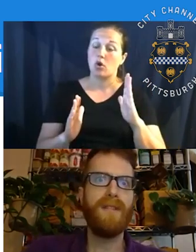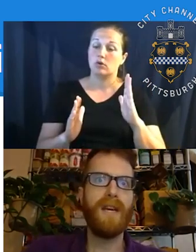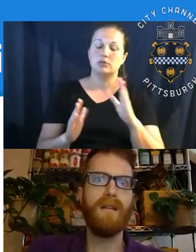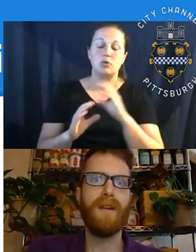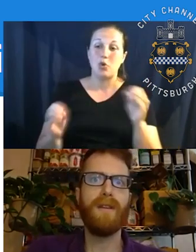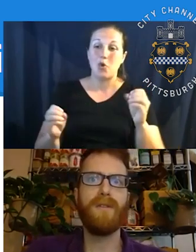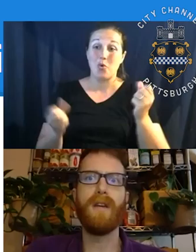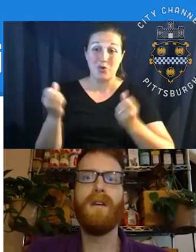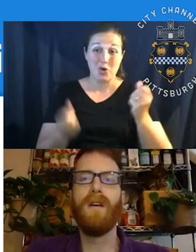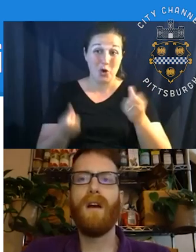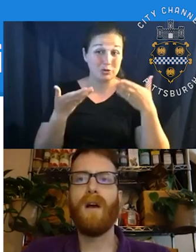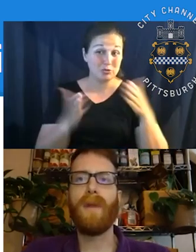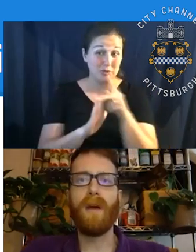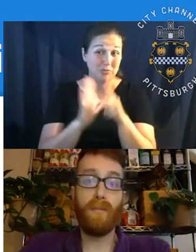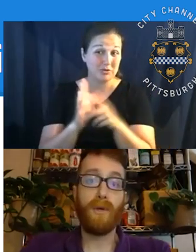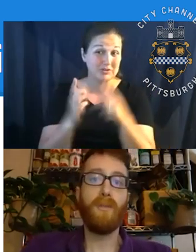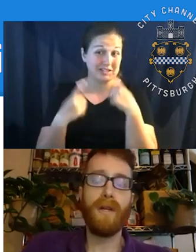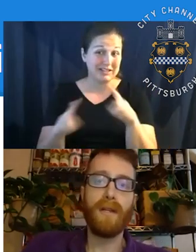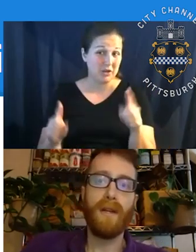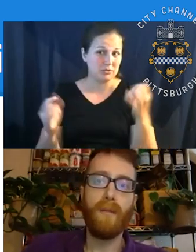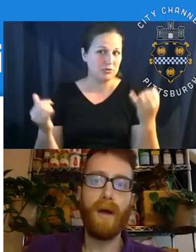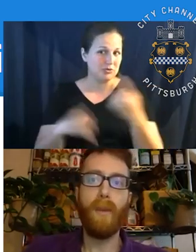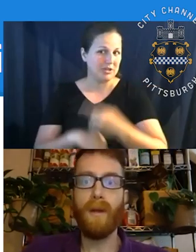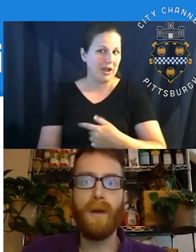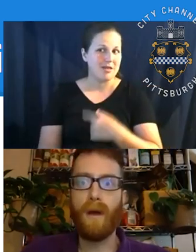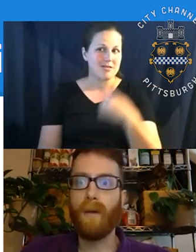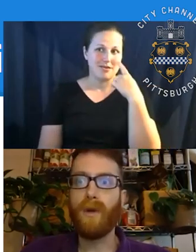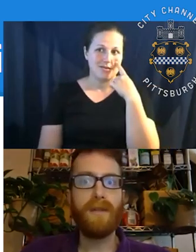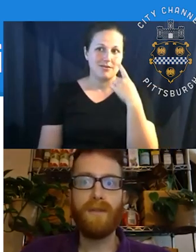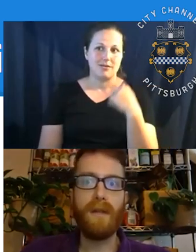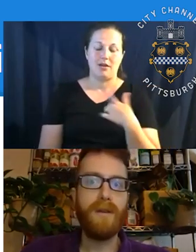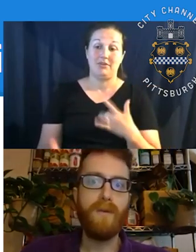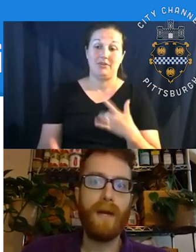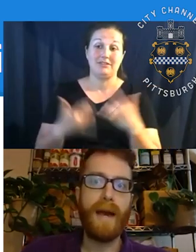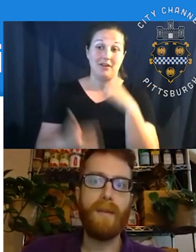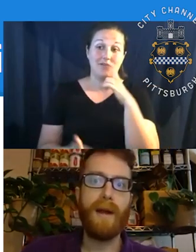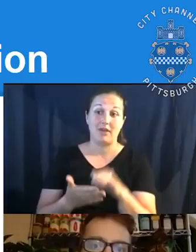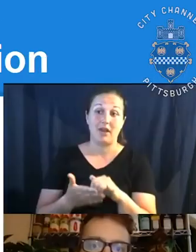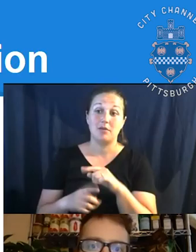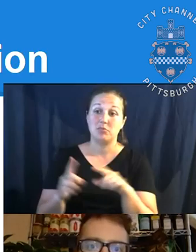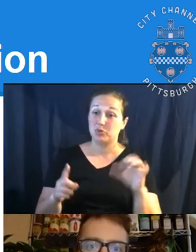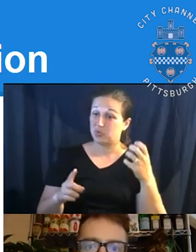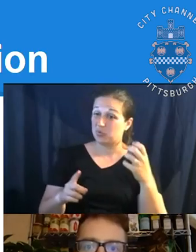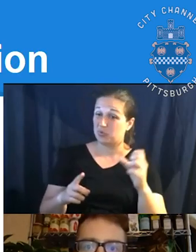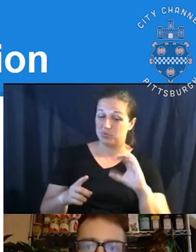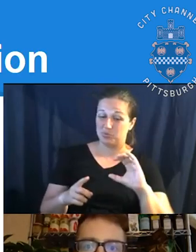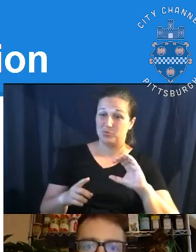I believe today, not yesterday, um, that I'm personally pretty excited about. But, um, Chris, if there's anything you wanted to add about Highland Park?